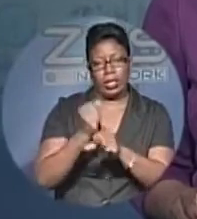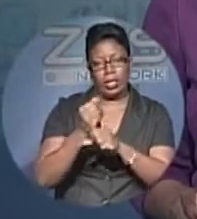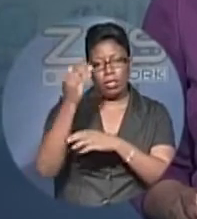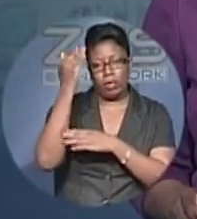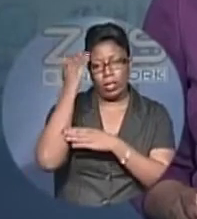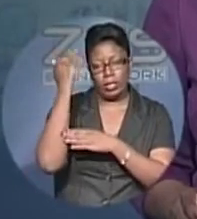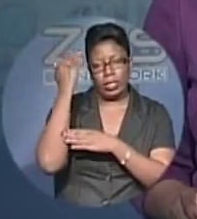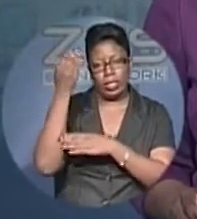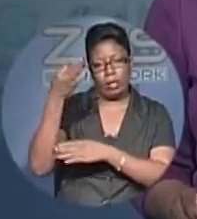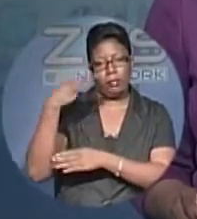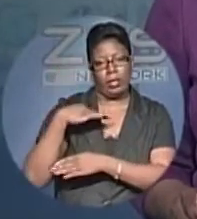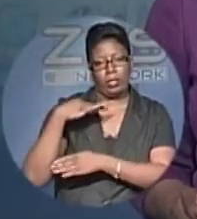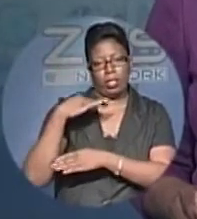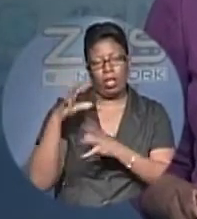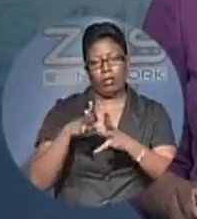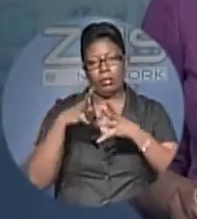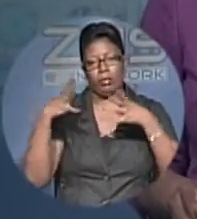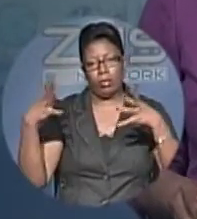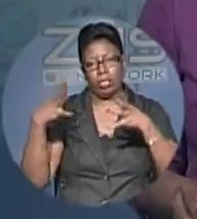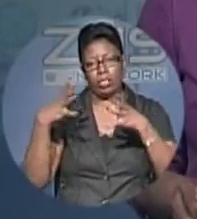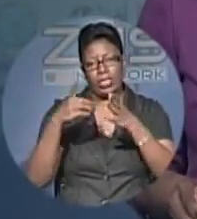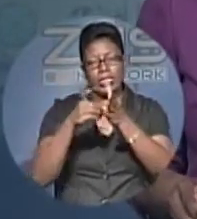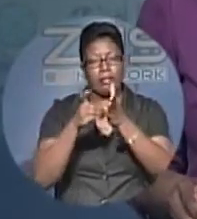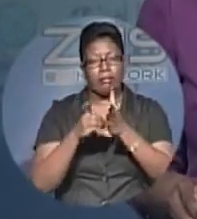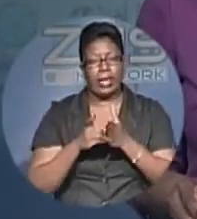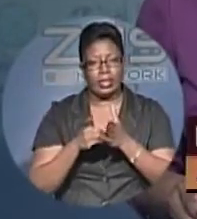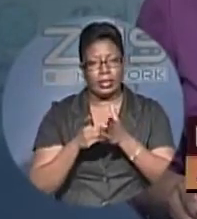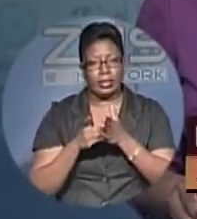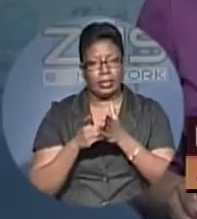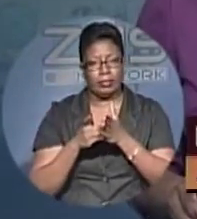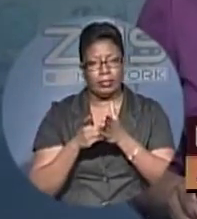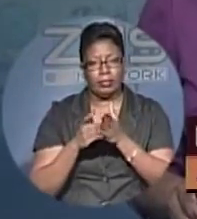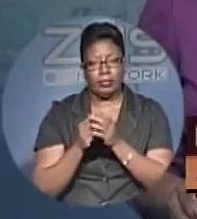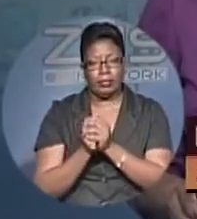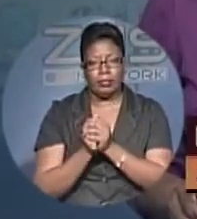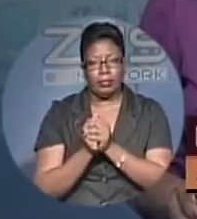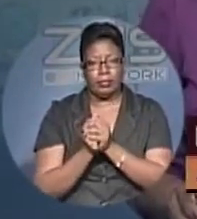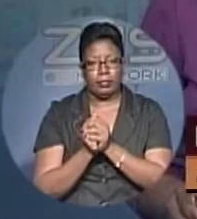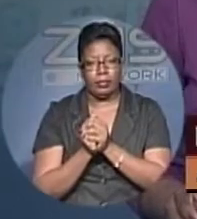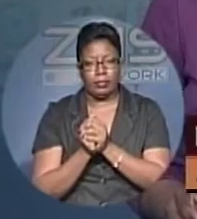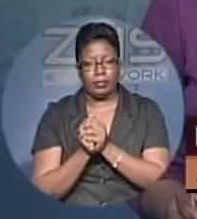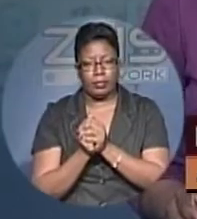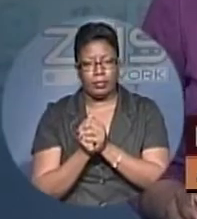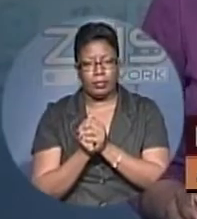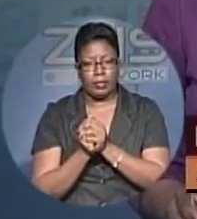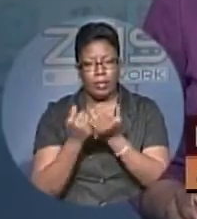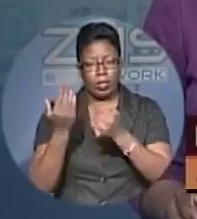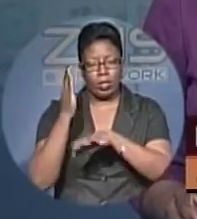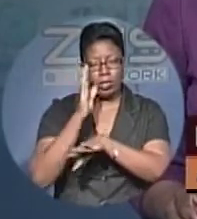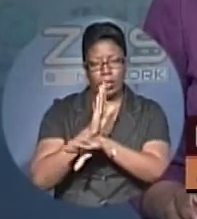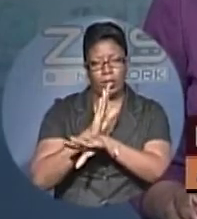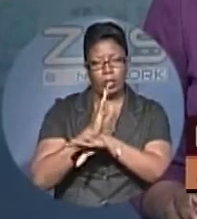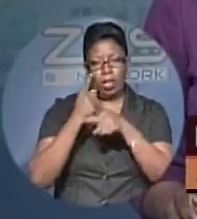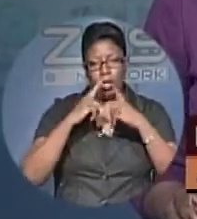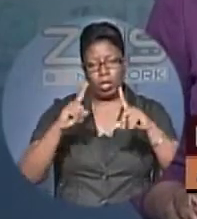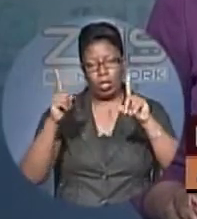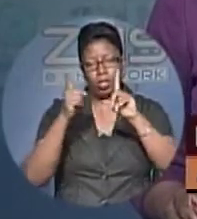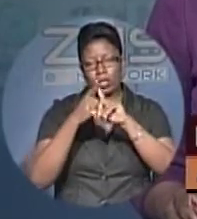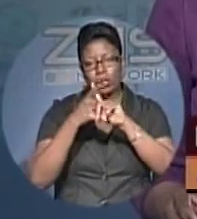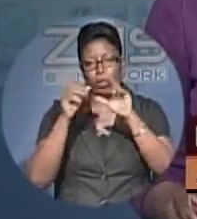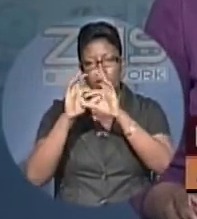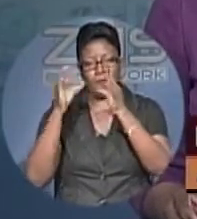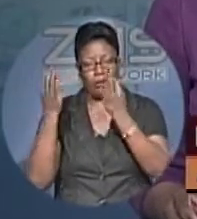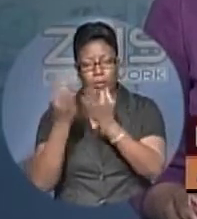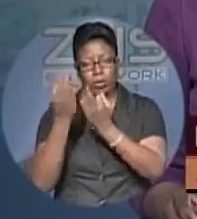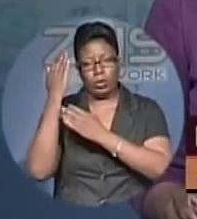benefits the majority demanded. Tonight, Shanique Miller relives some of the events of that era, according to the relatives of the man who